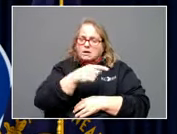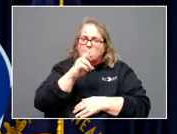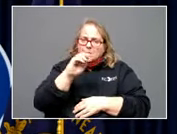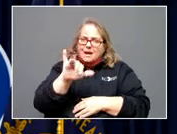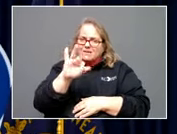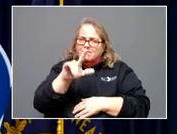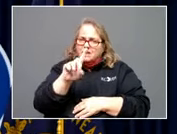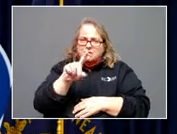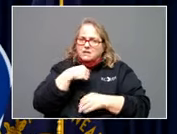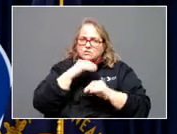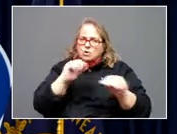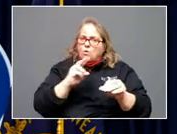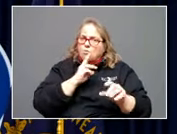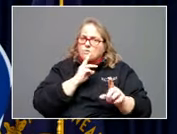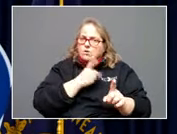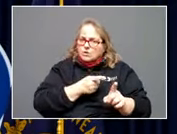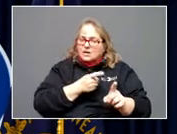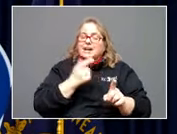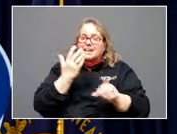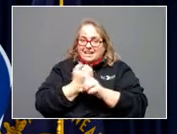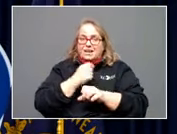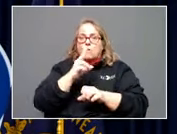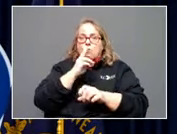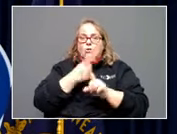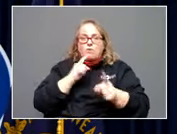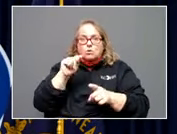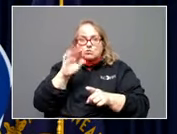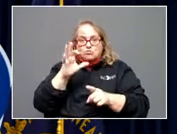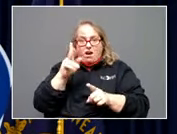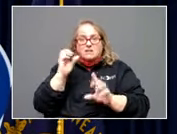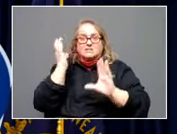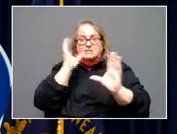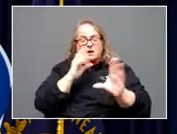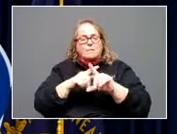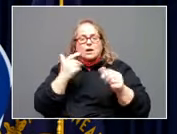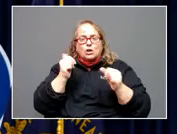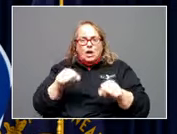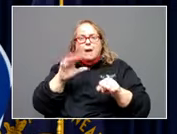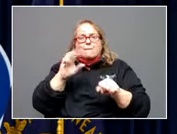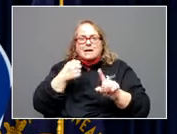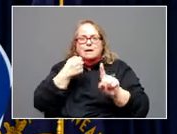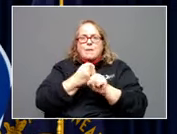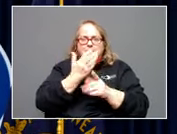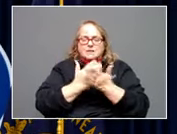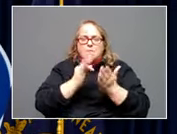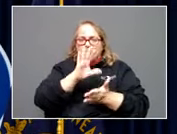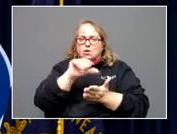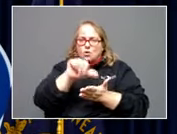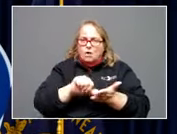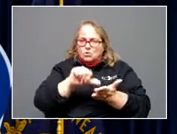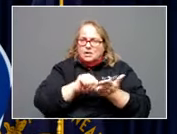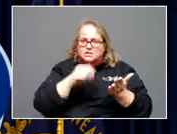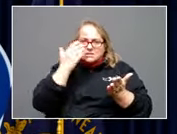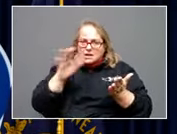it's getting water from tanker trucks, but that may be impacting some of its operations. Always